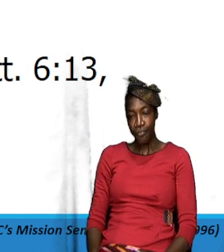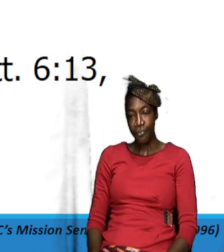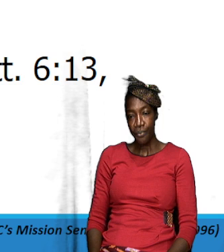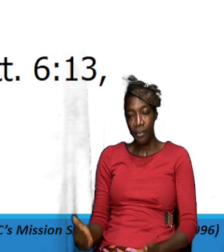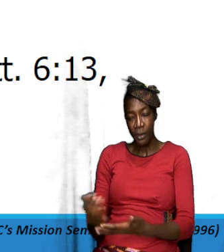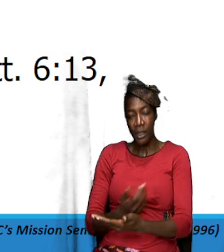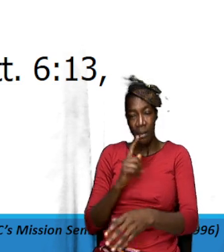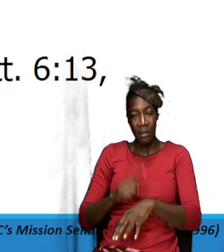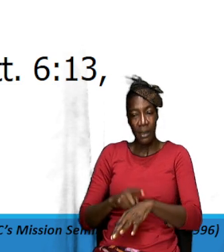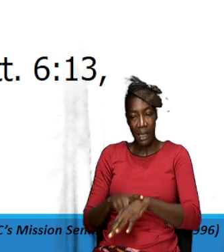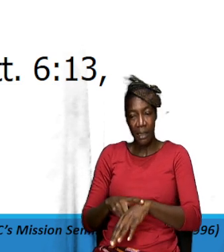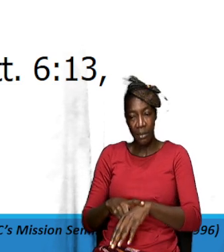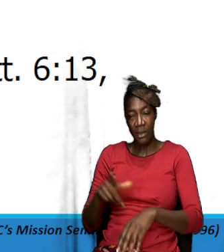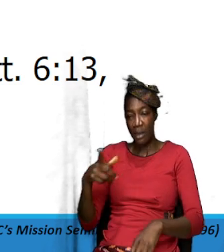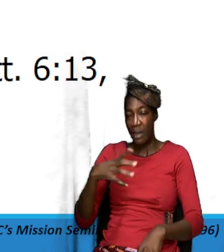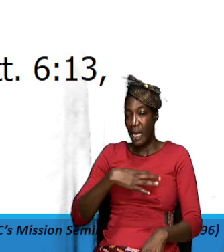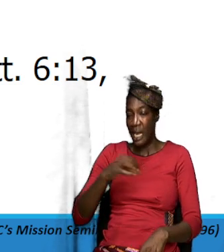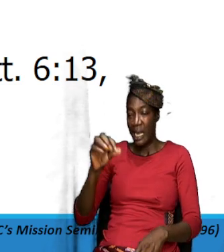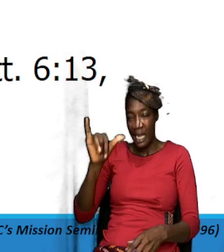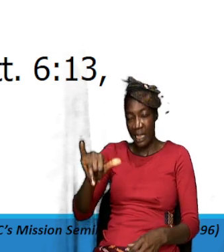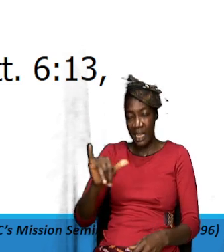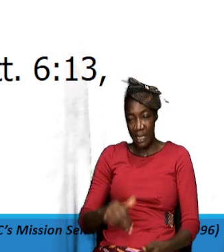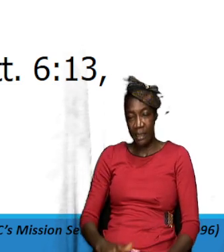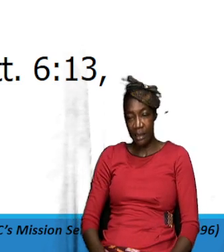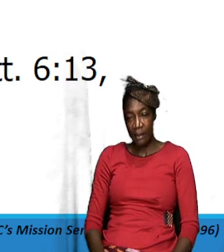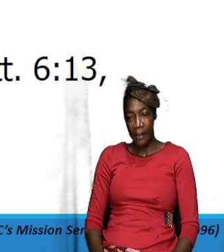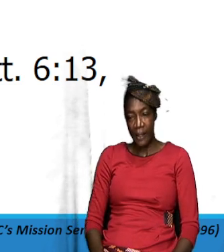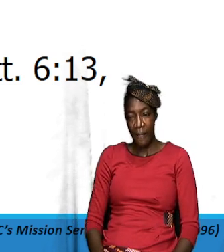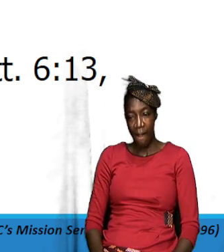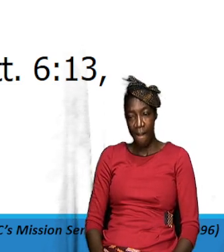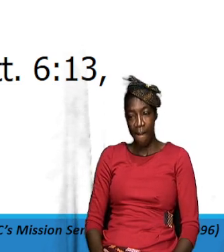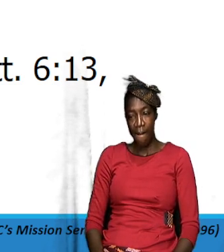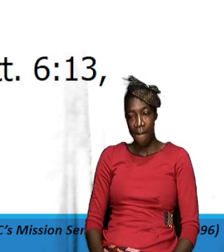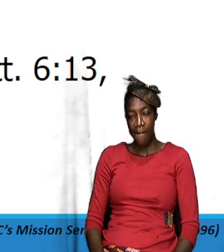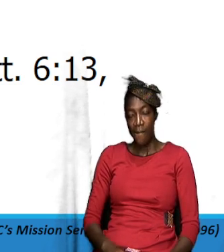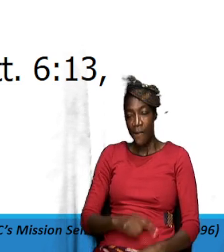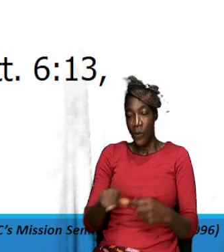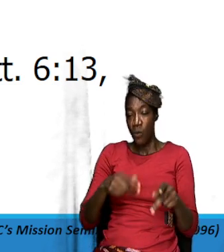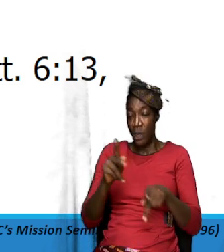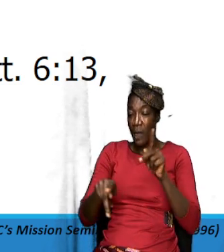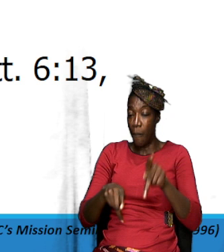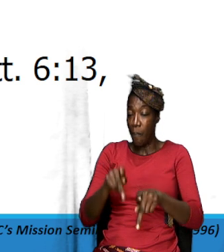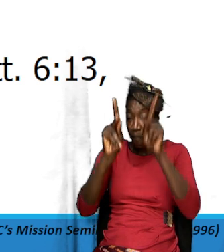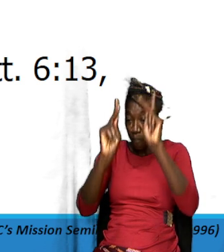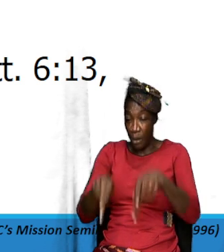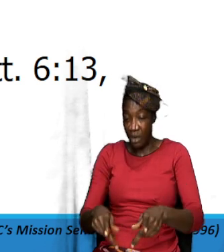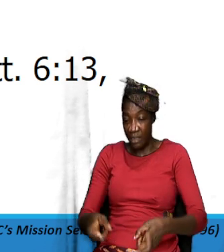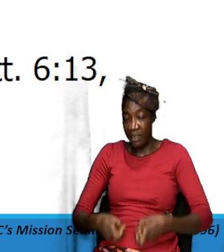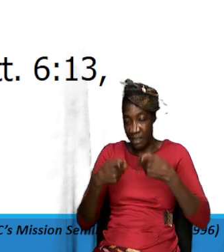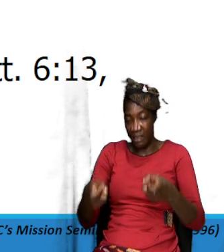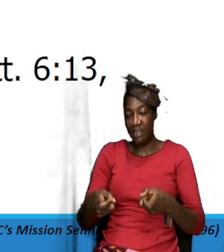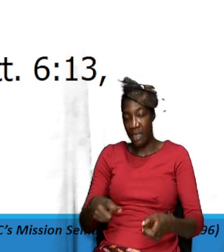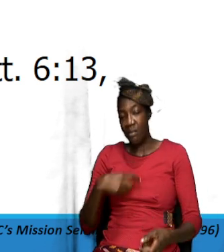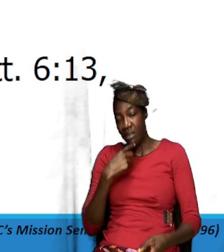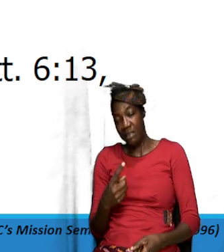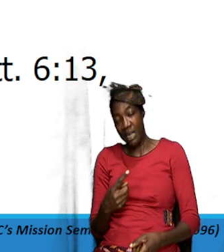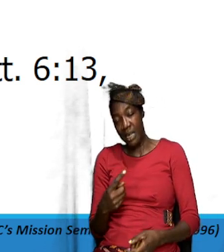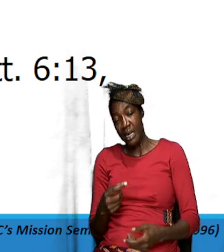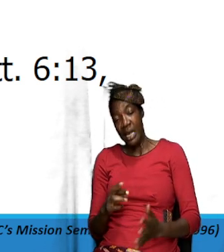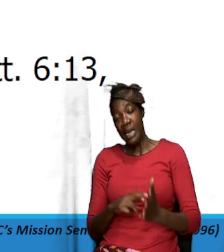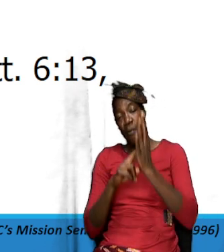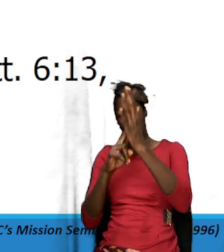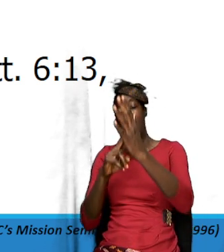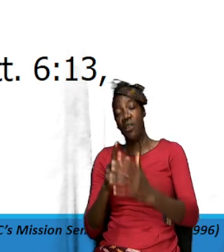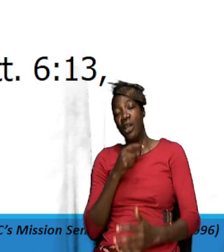sometimes we are like that and it's like when a person sin we are saying that oh yeah they reveal them true color